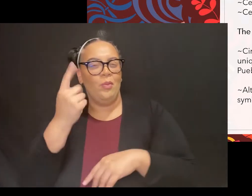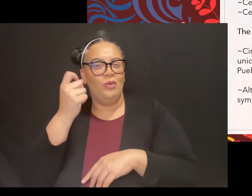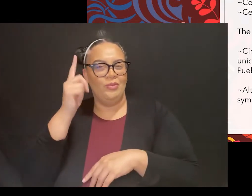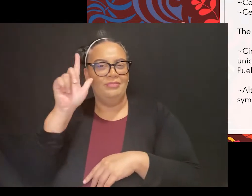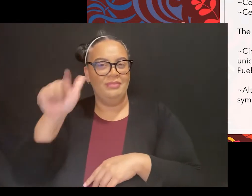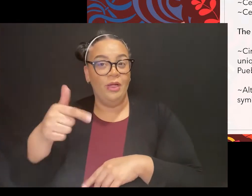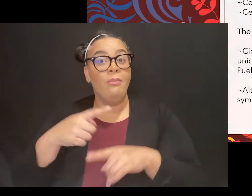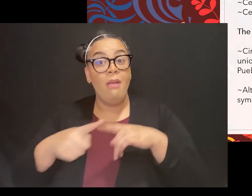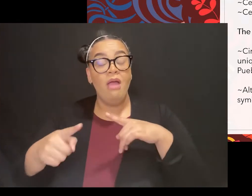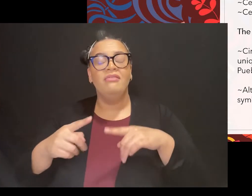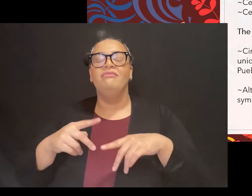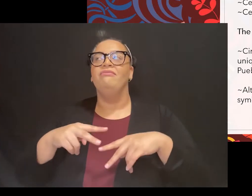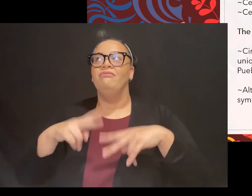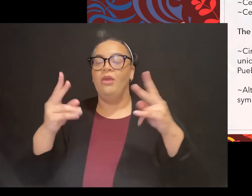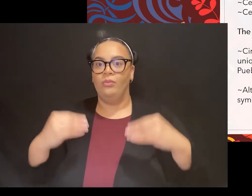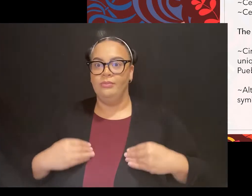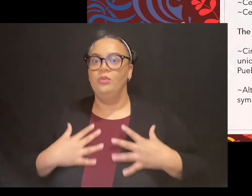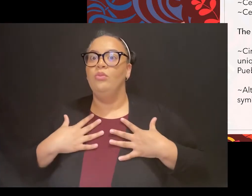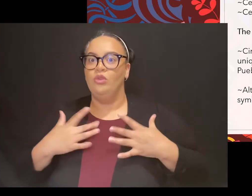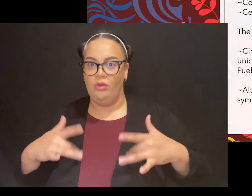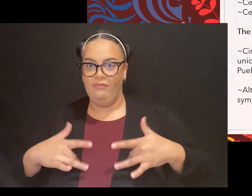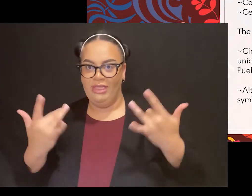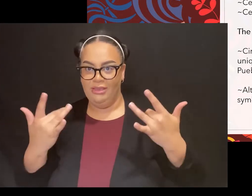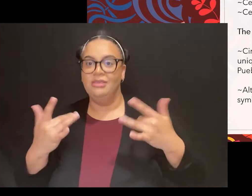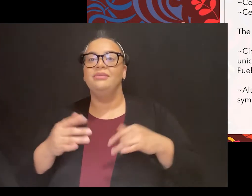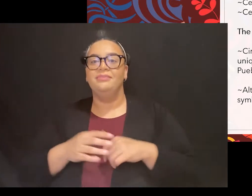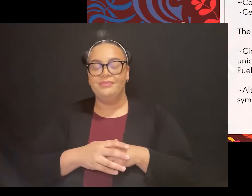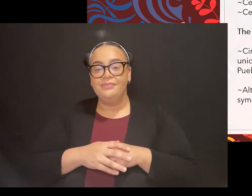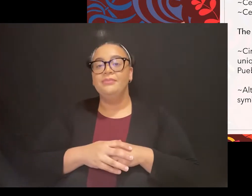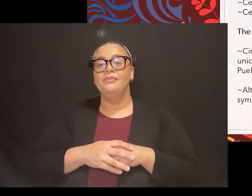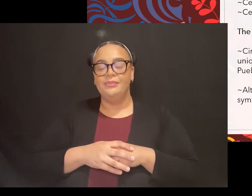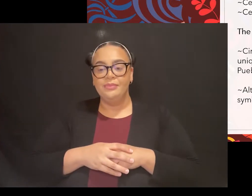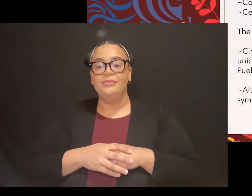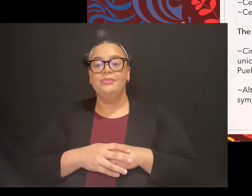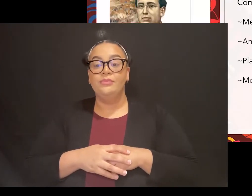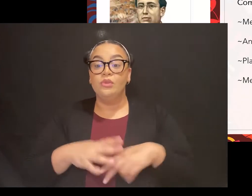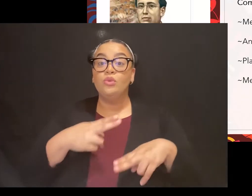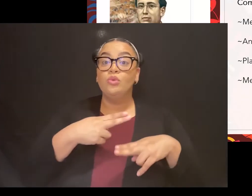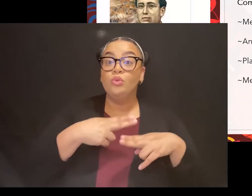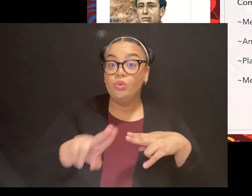Although short-lived, the battle outcome became a symbolic victory.